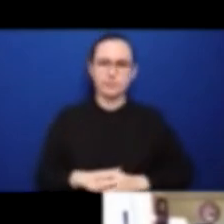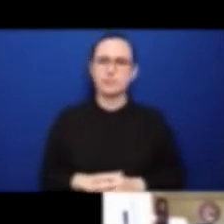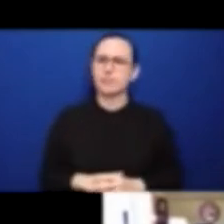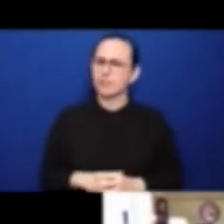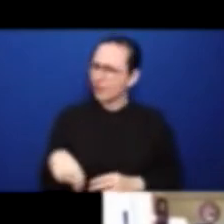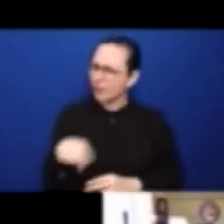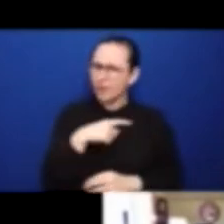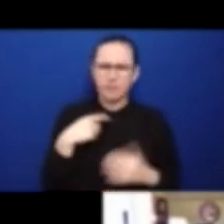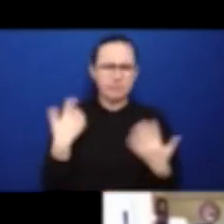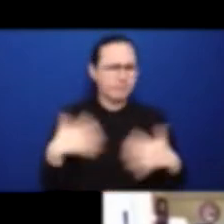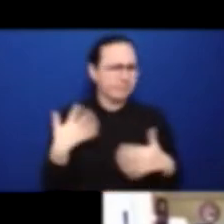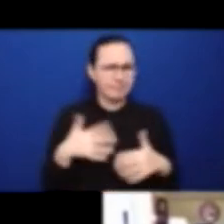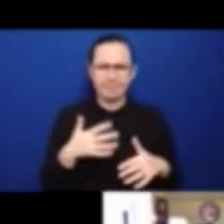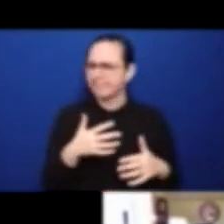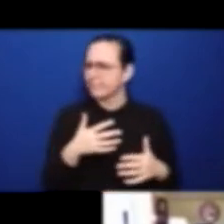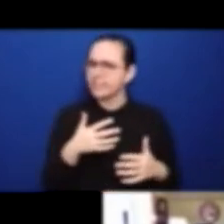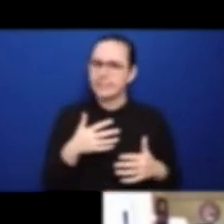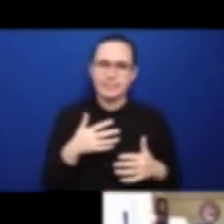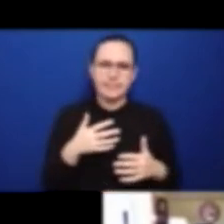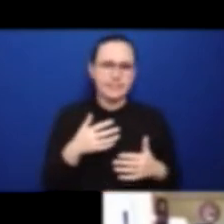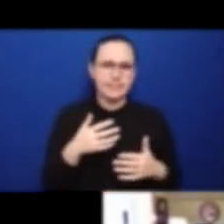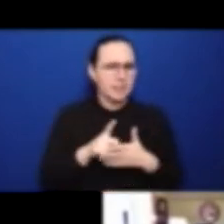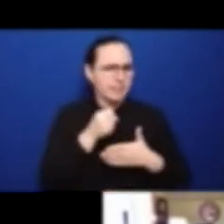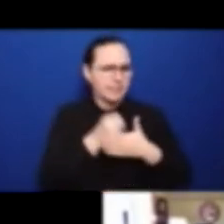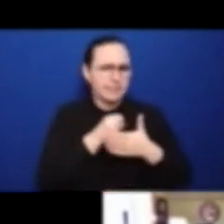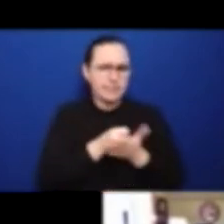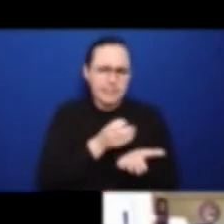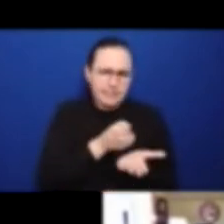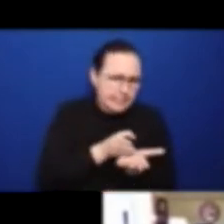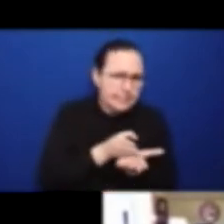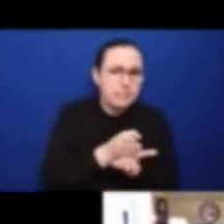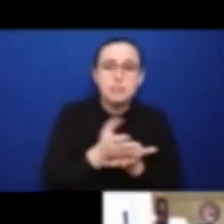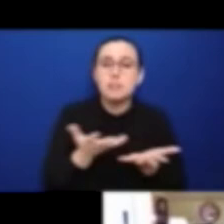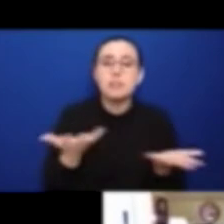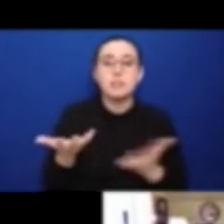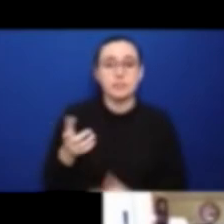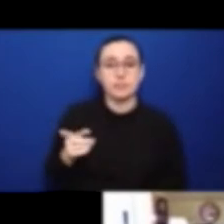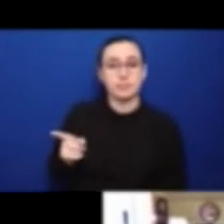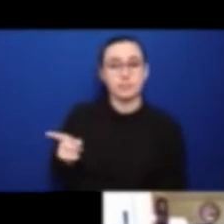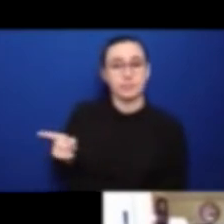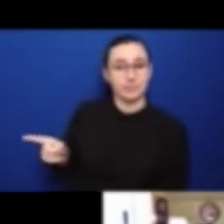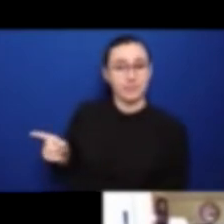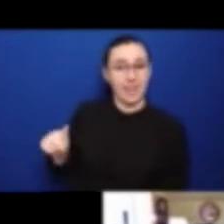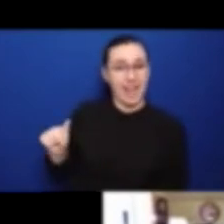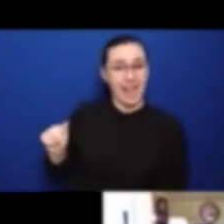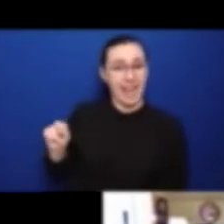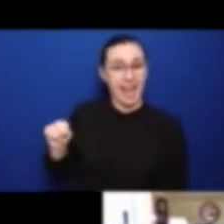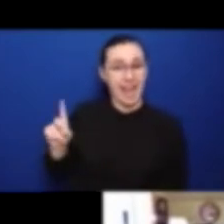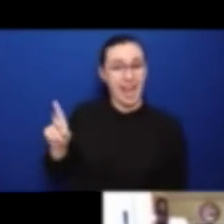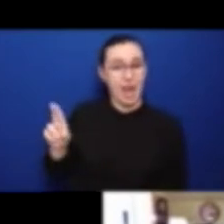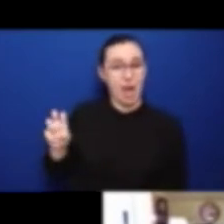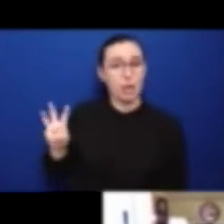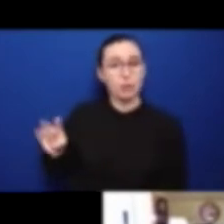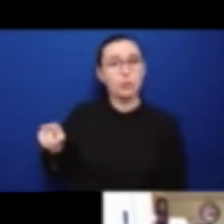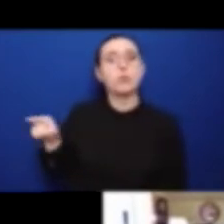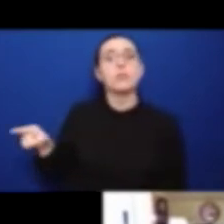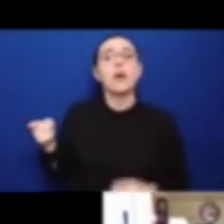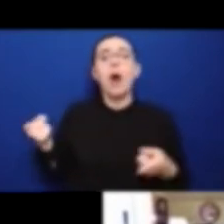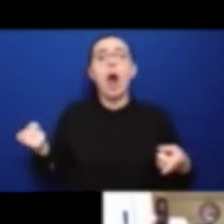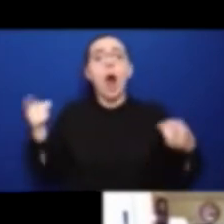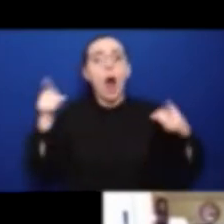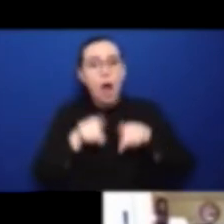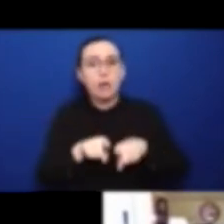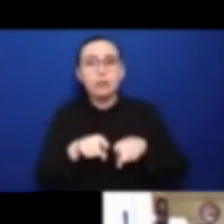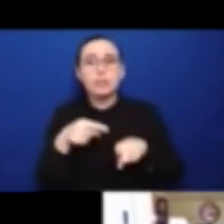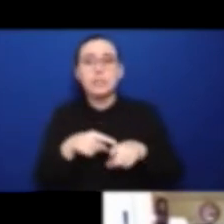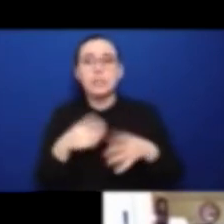example of this is that Andrew agreed to travel, unbeknownst to what he was getting himself into, to